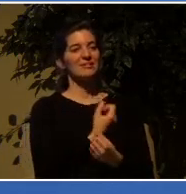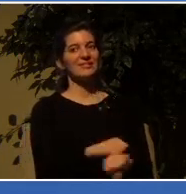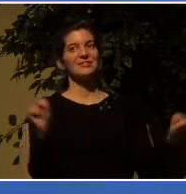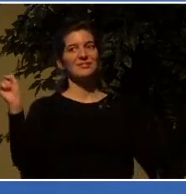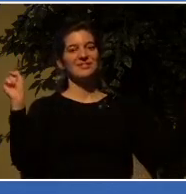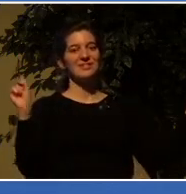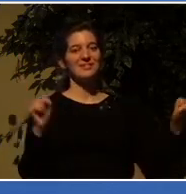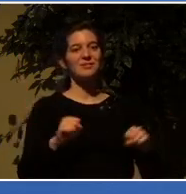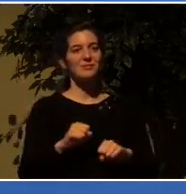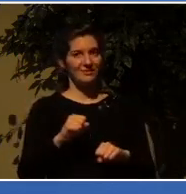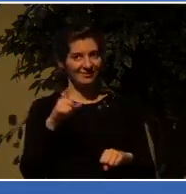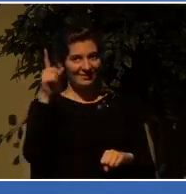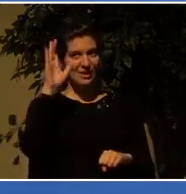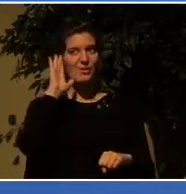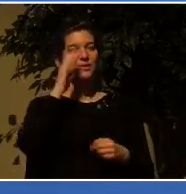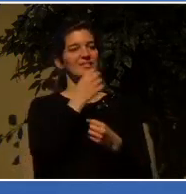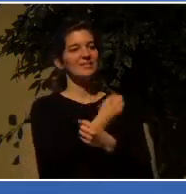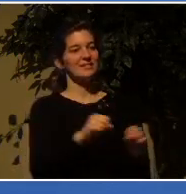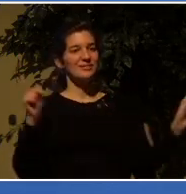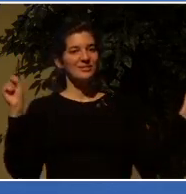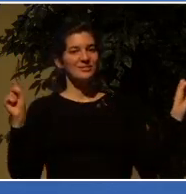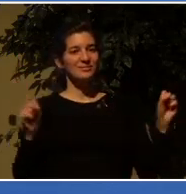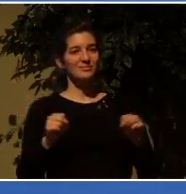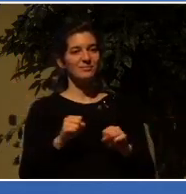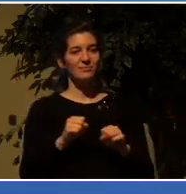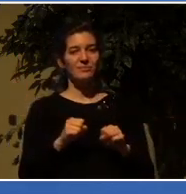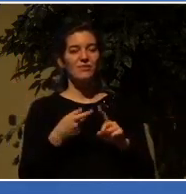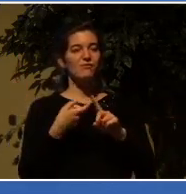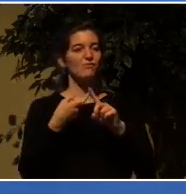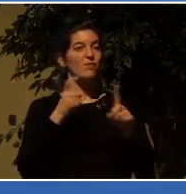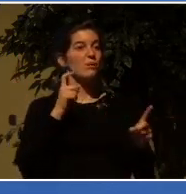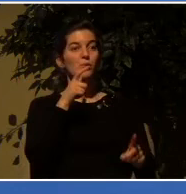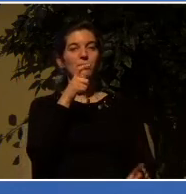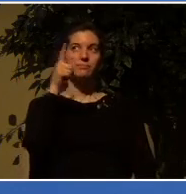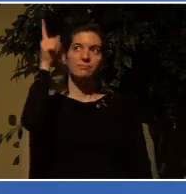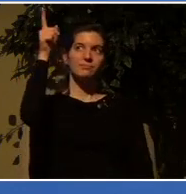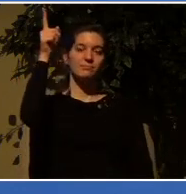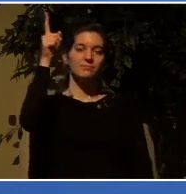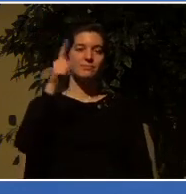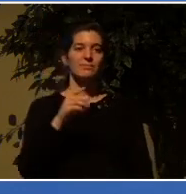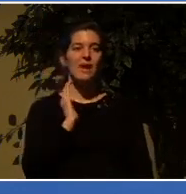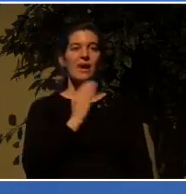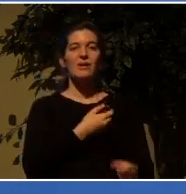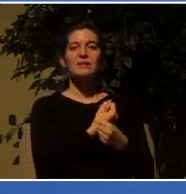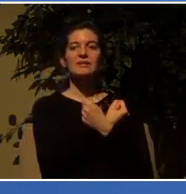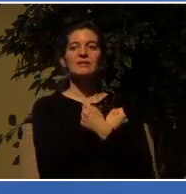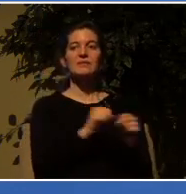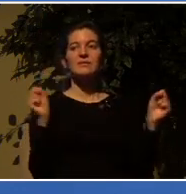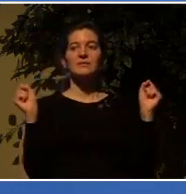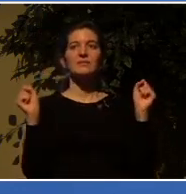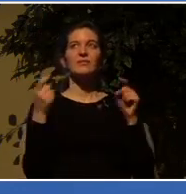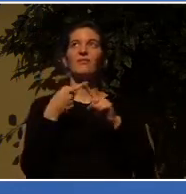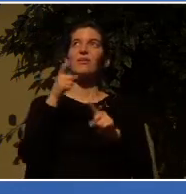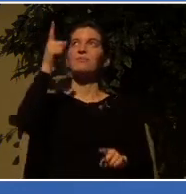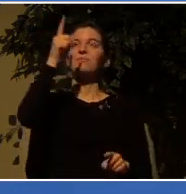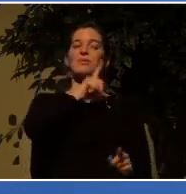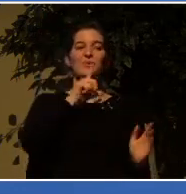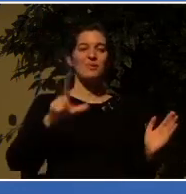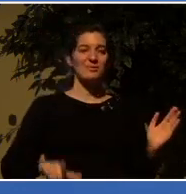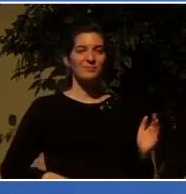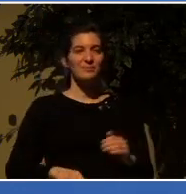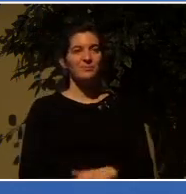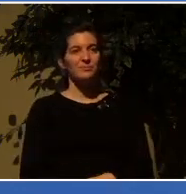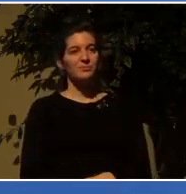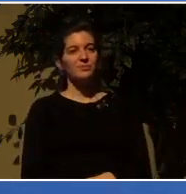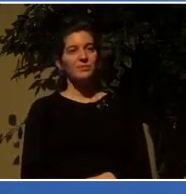but it lies with the Lord. Our deliverance lies with the Lord. If there's one